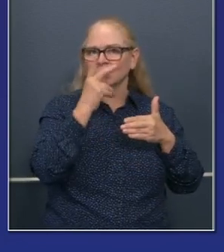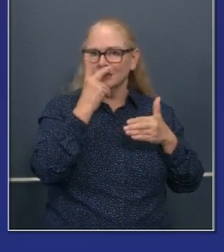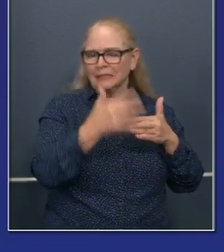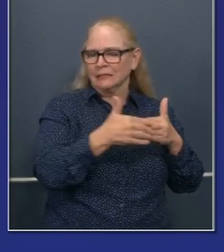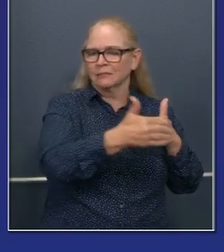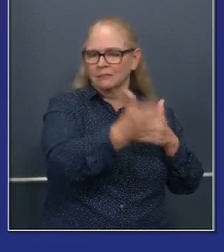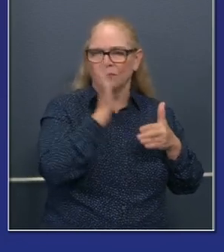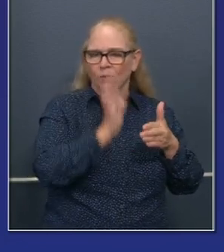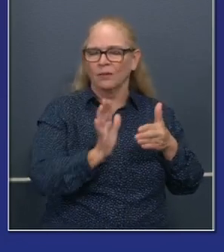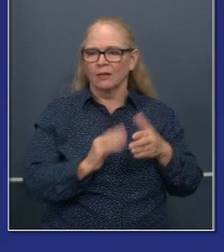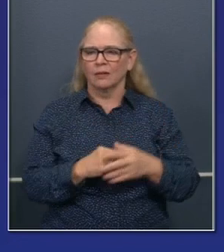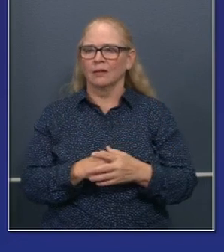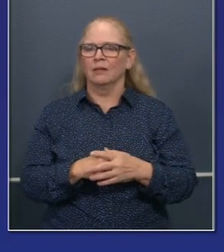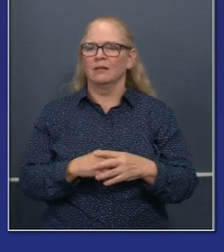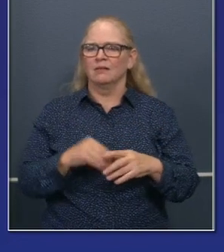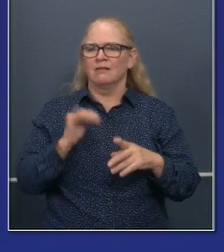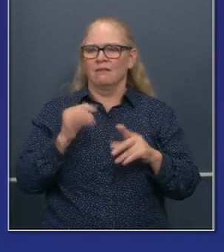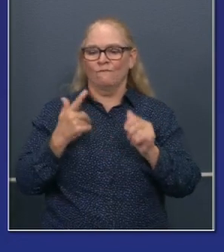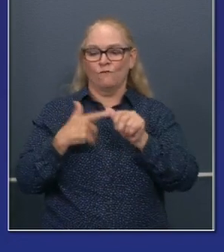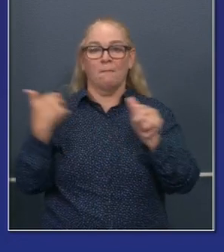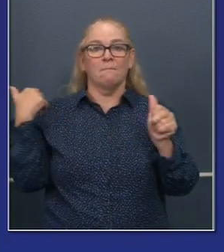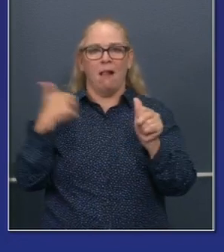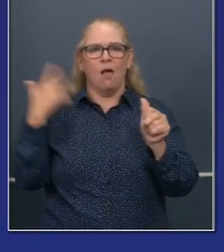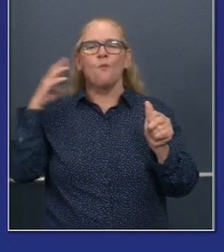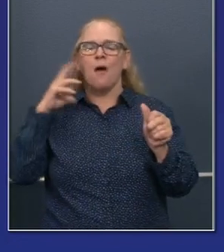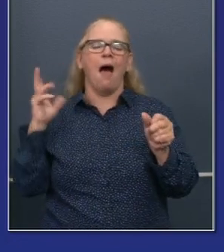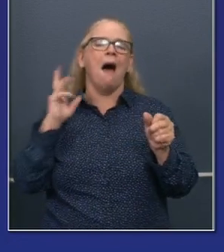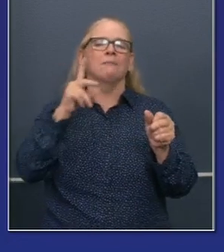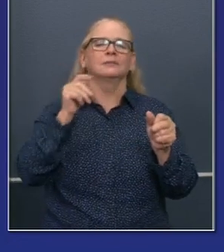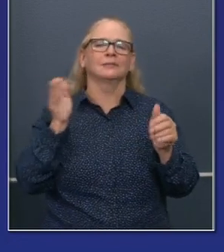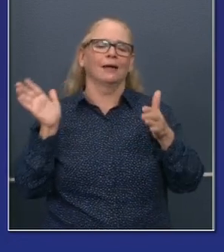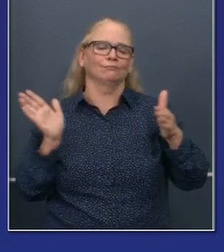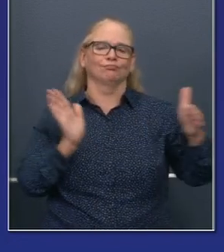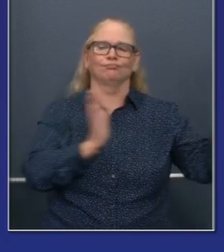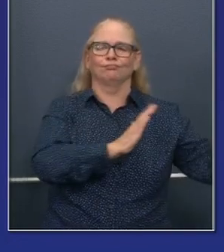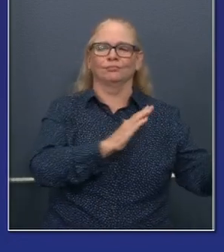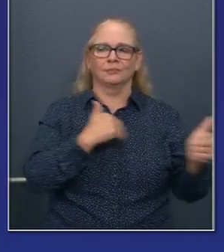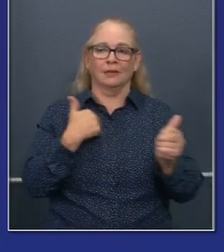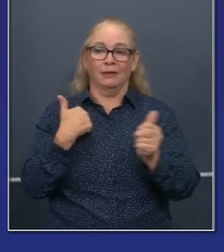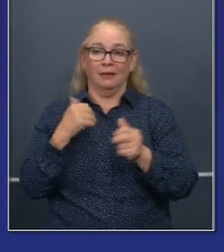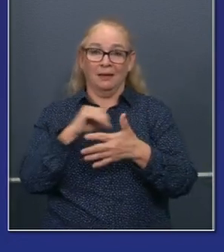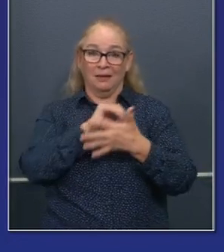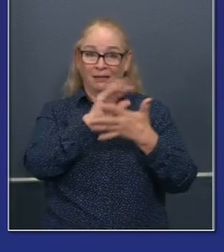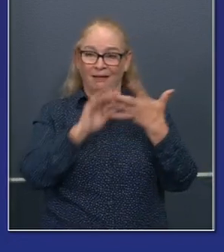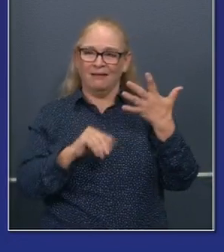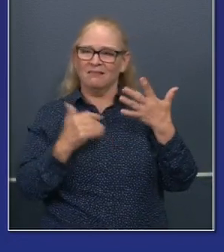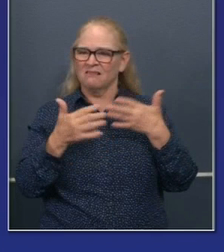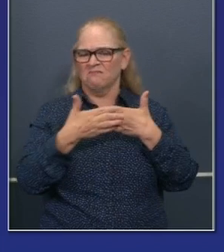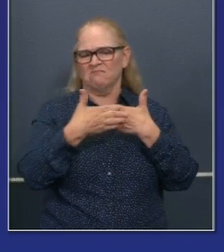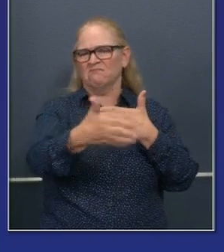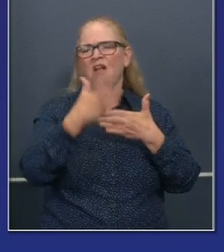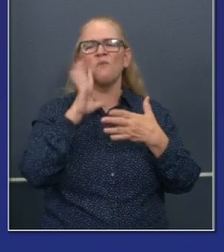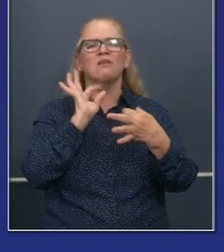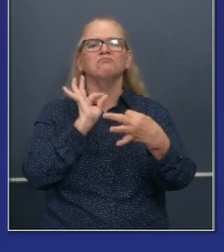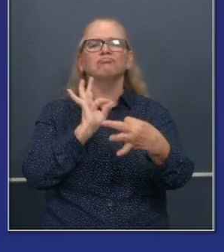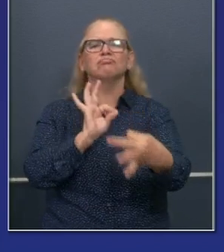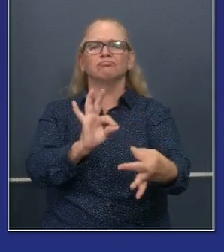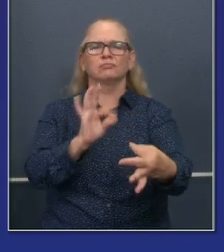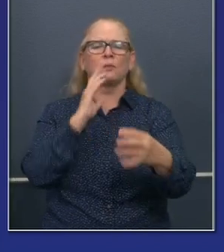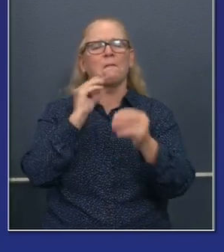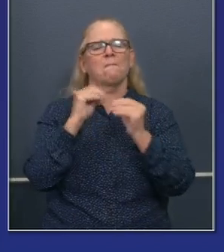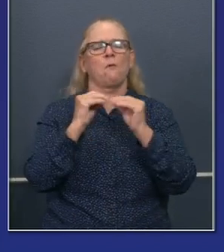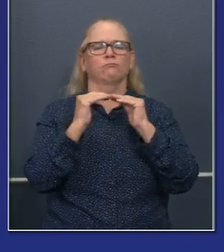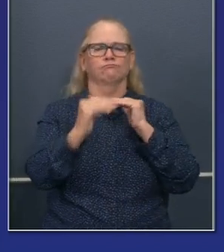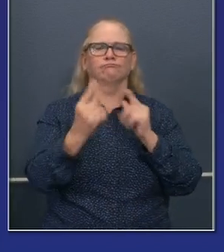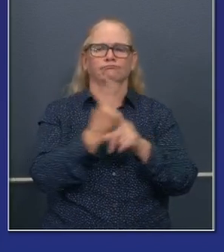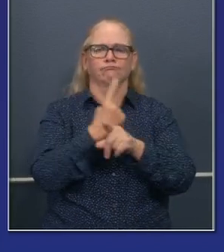positives from that backlog. If you're following me, I'm impressed and grateful. It's a long winded way of saying that